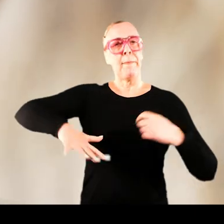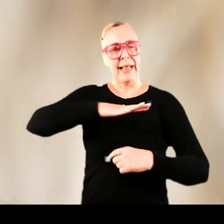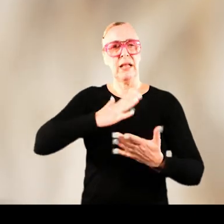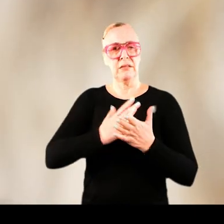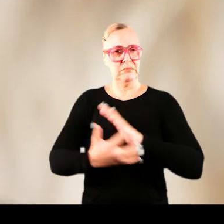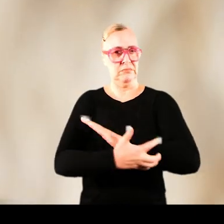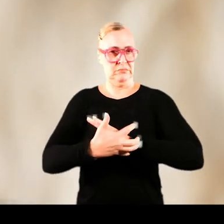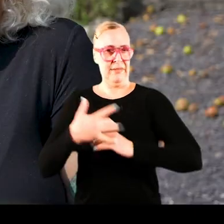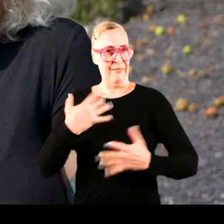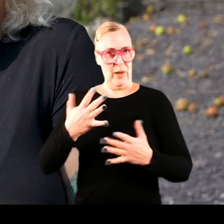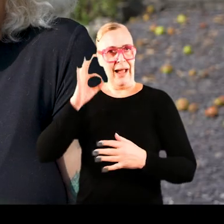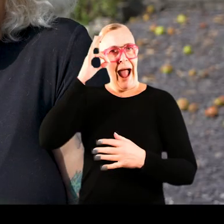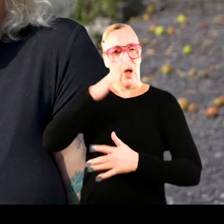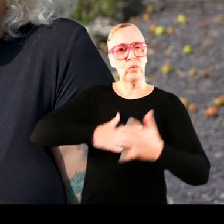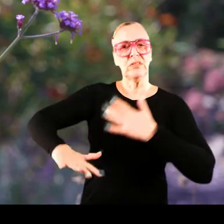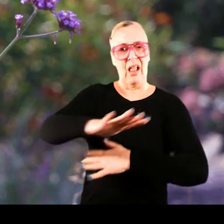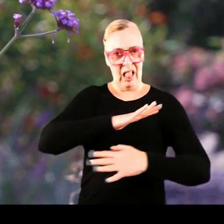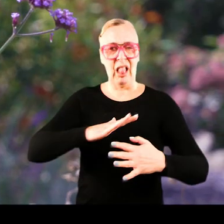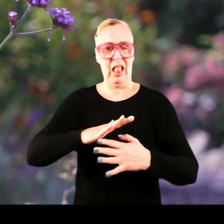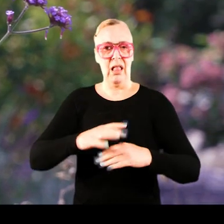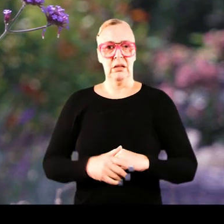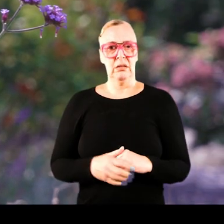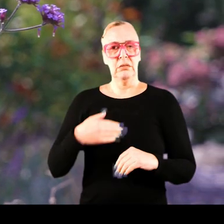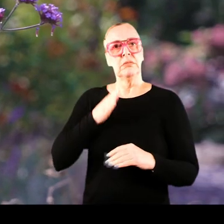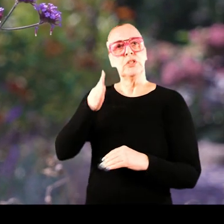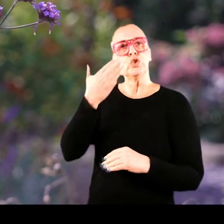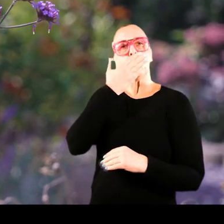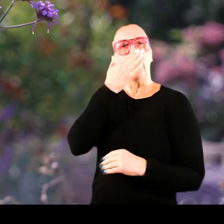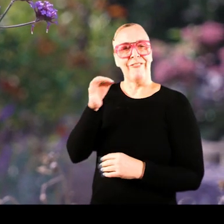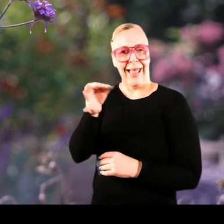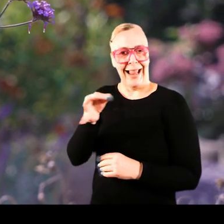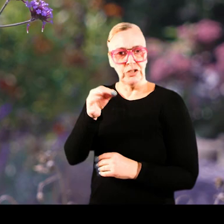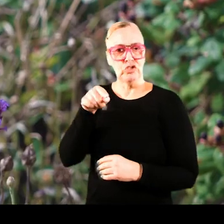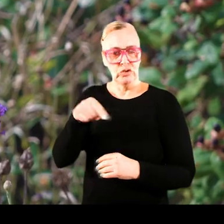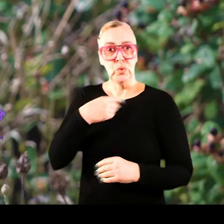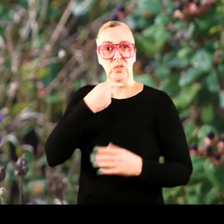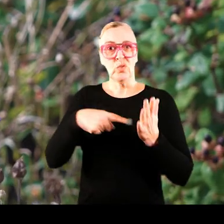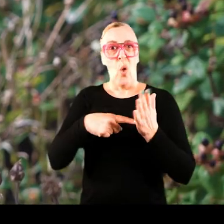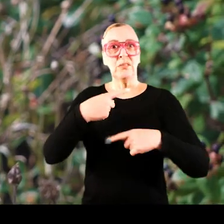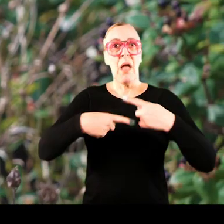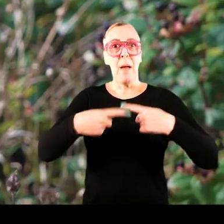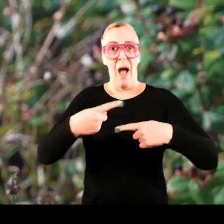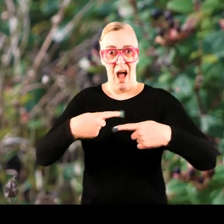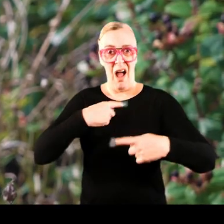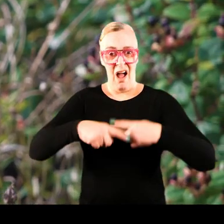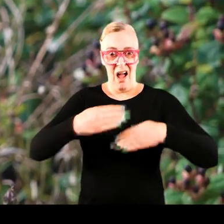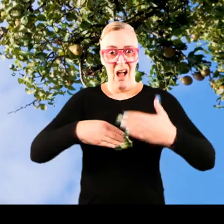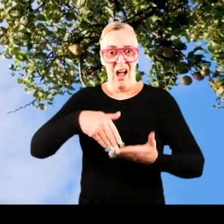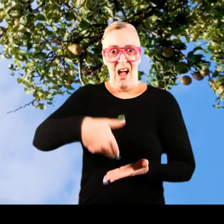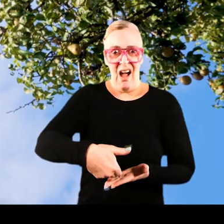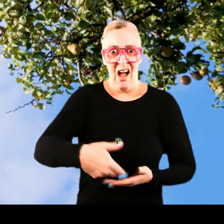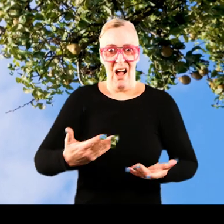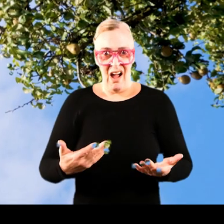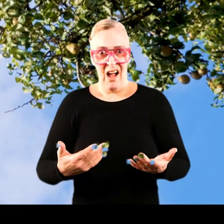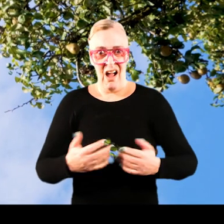the council estate. I was at a school which was a village school so I would use toilet paper from the school toilets.